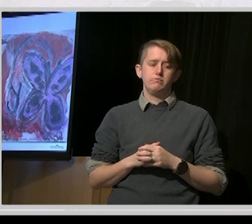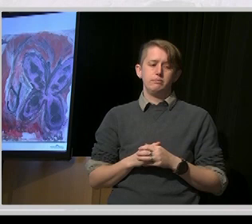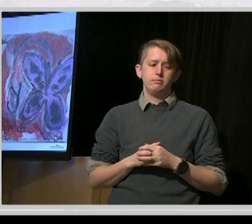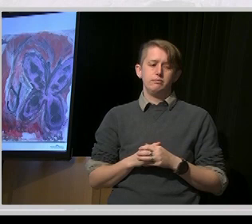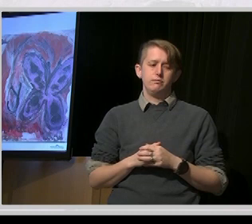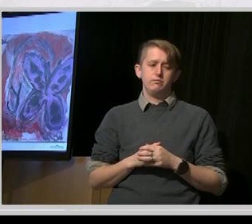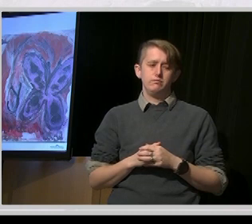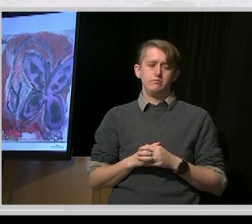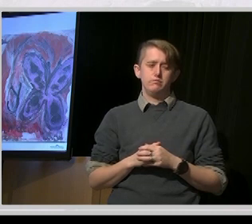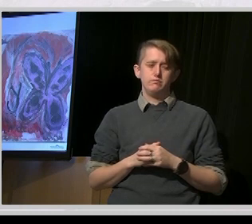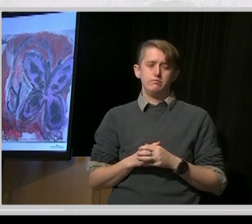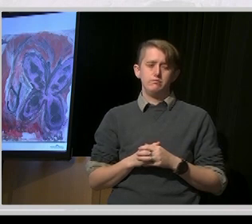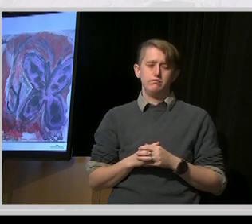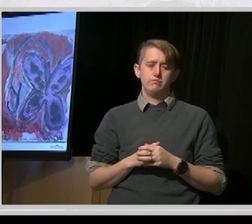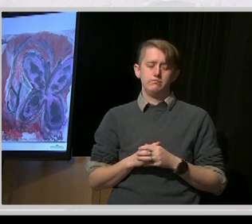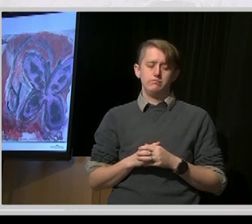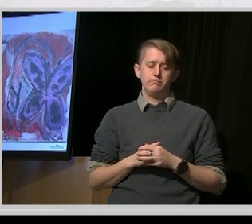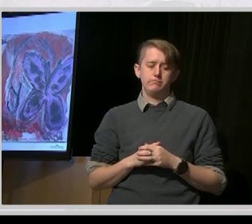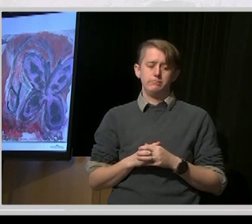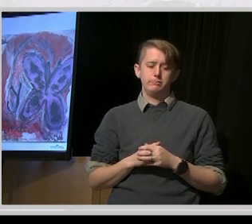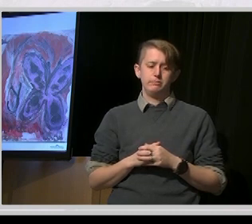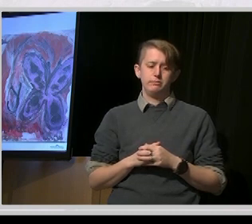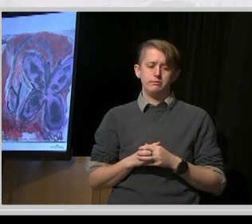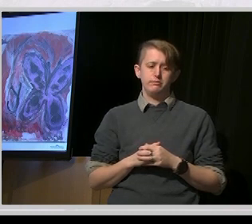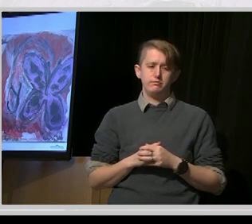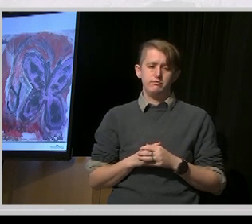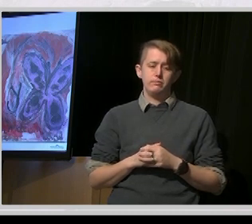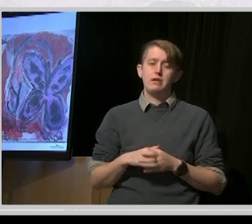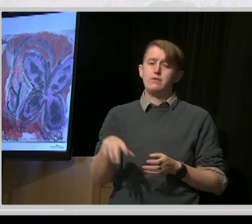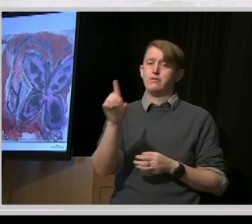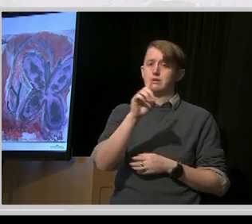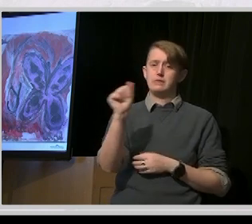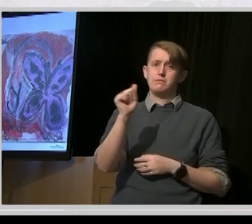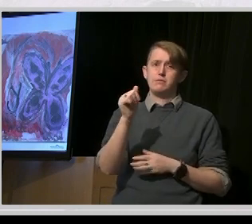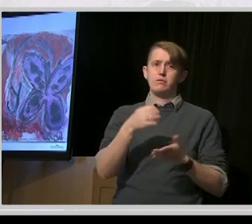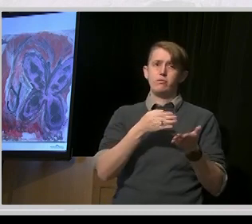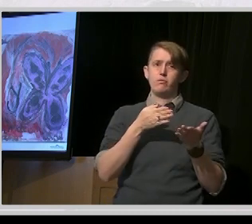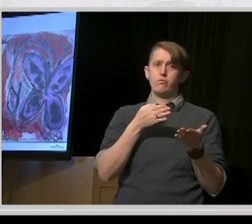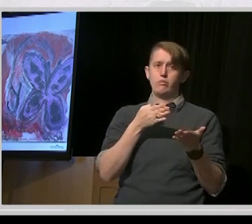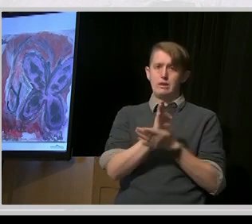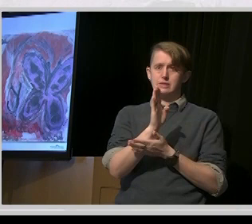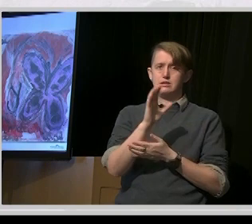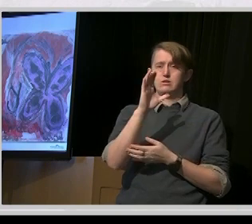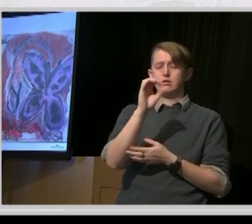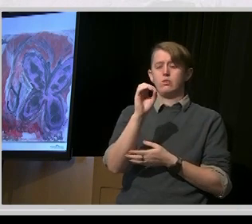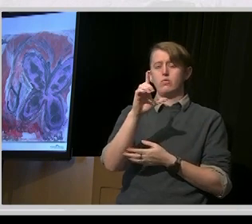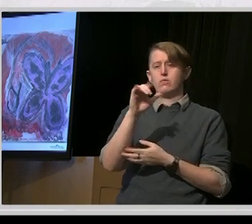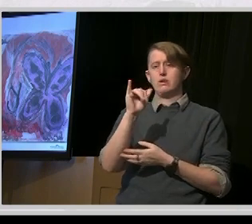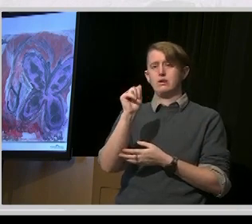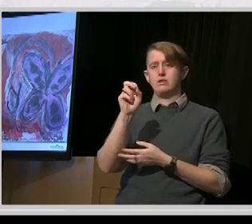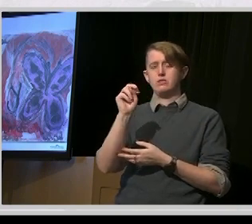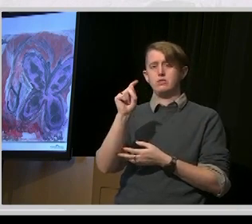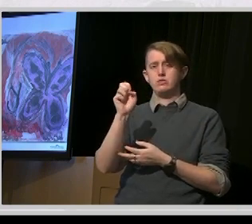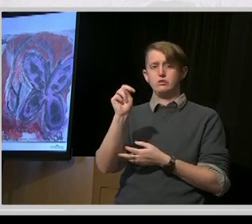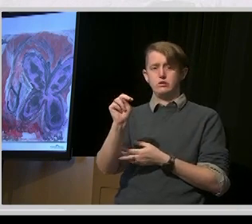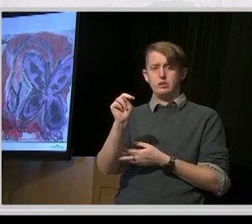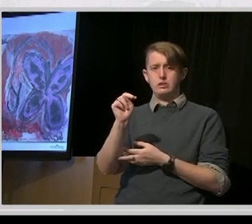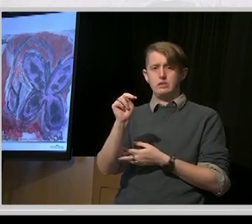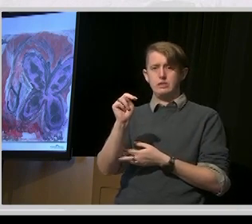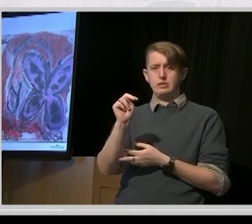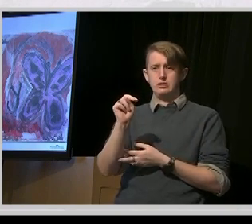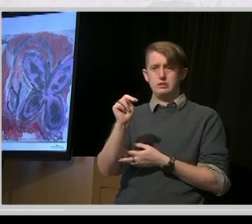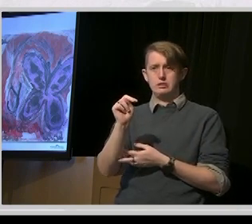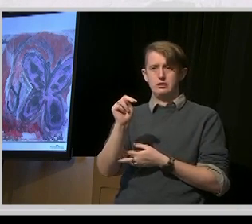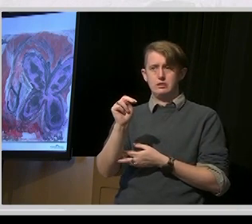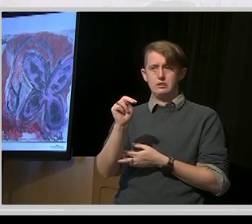where Disability Rights Coalition pretty much was people's rights not being upheld, every